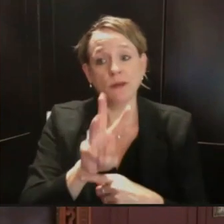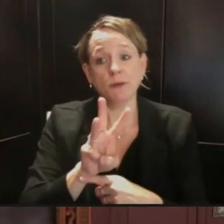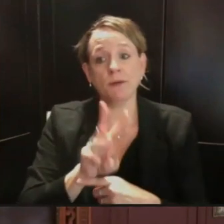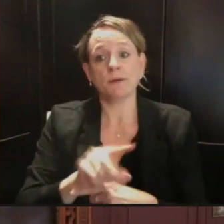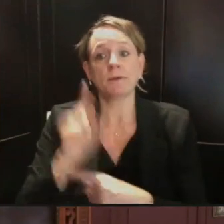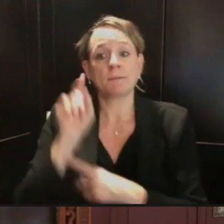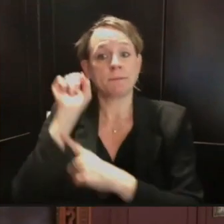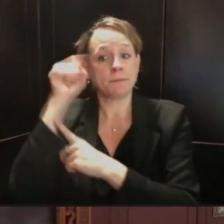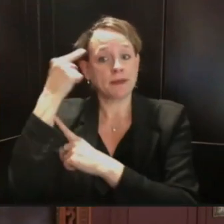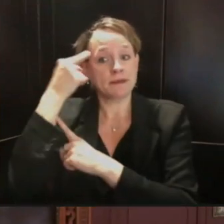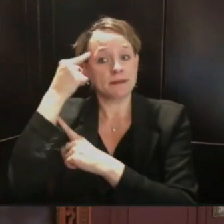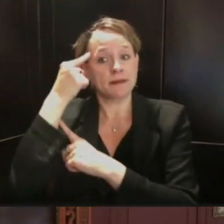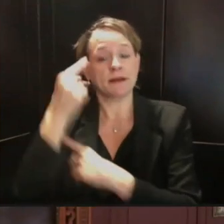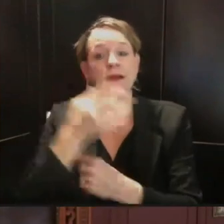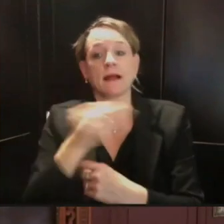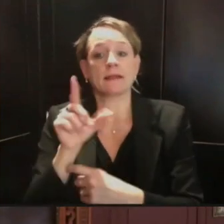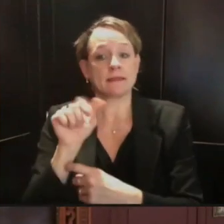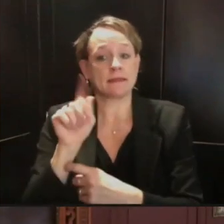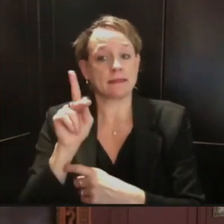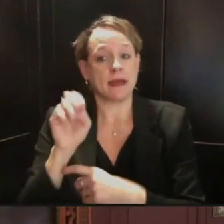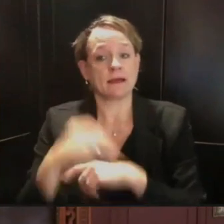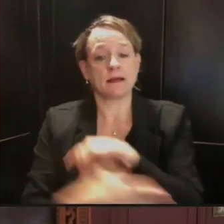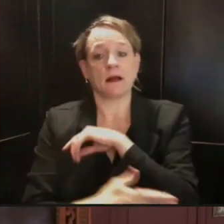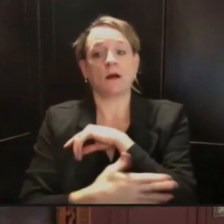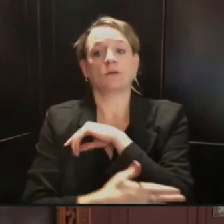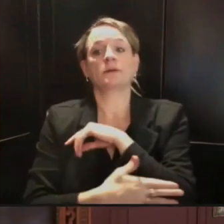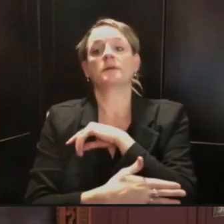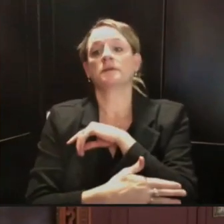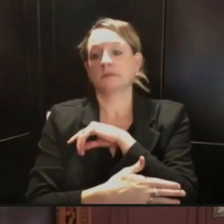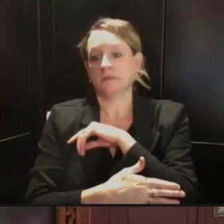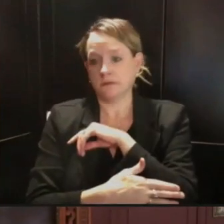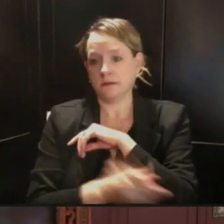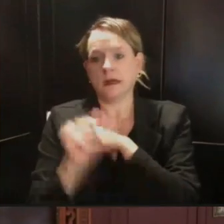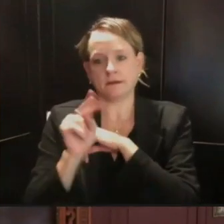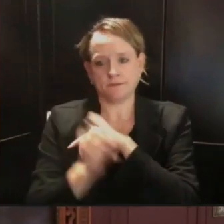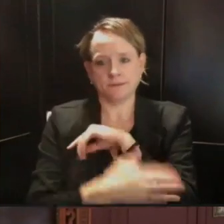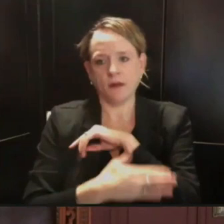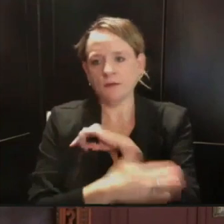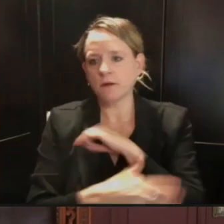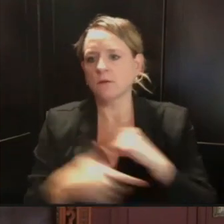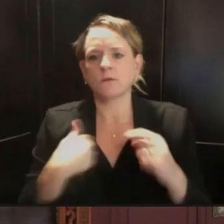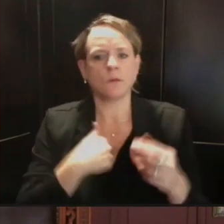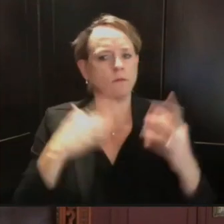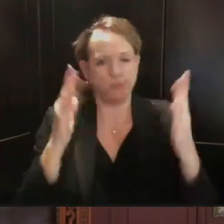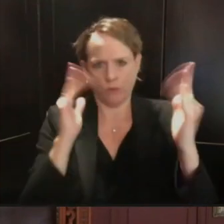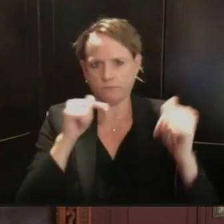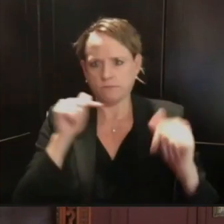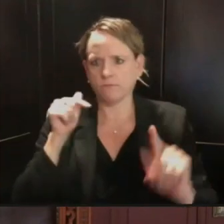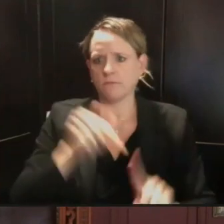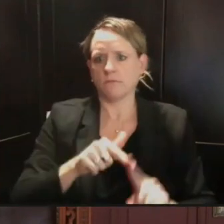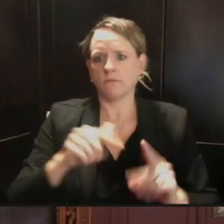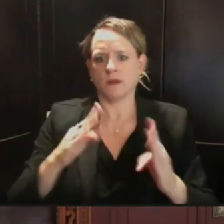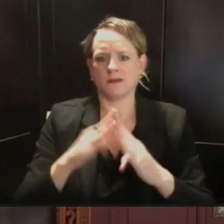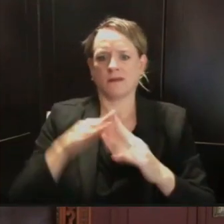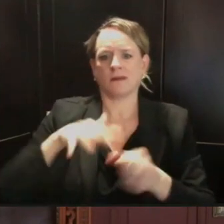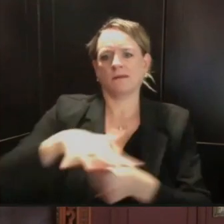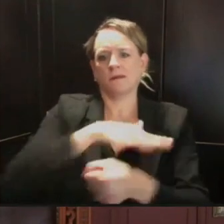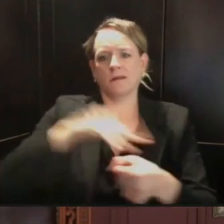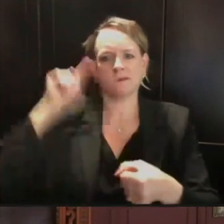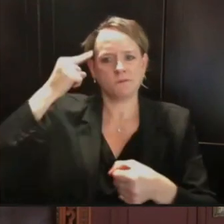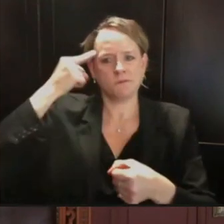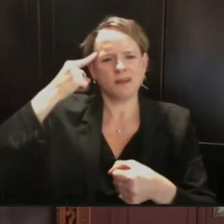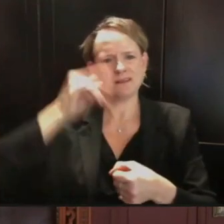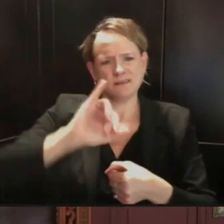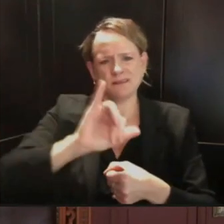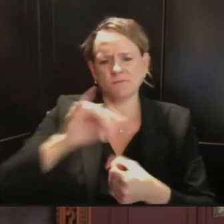And we're hopeful that the city of Madison will help us also as it relates to making sure that people understand